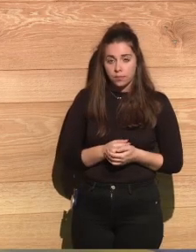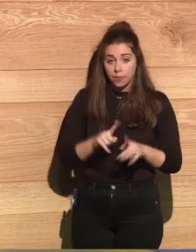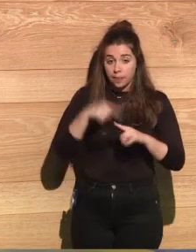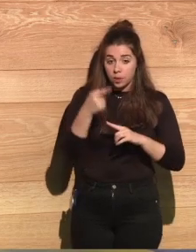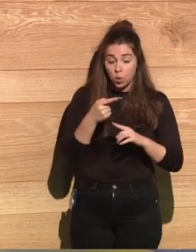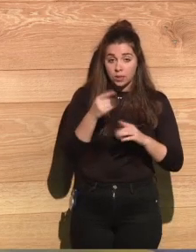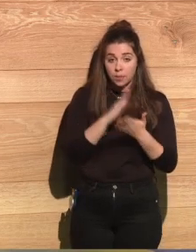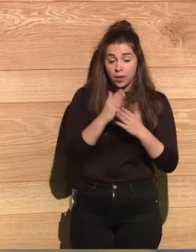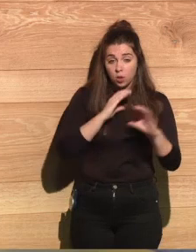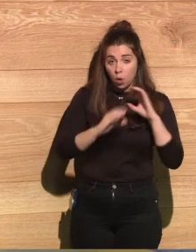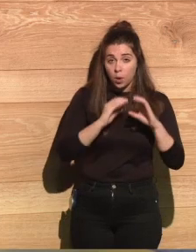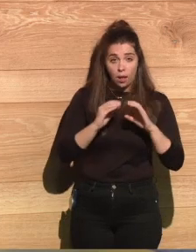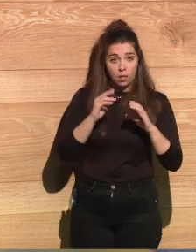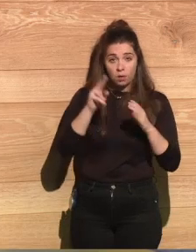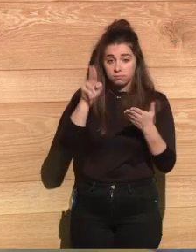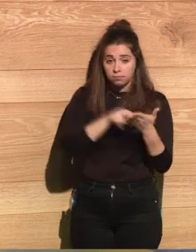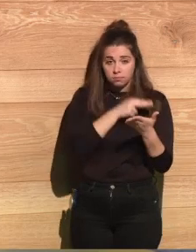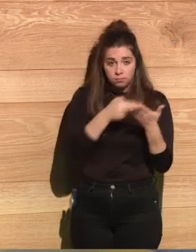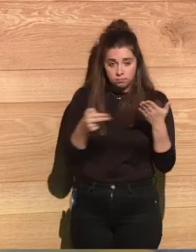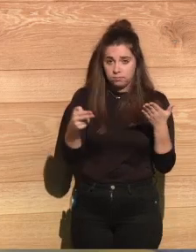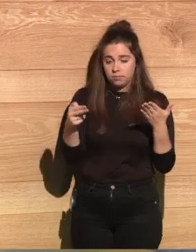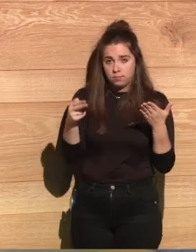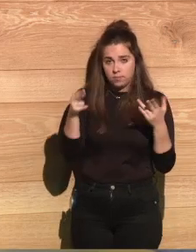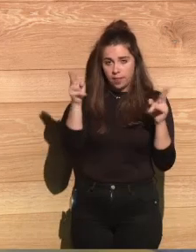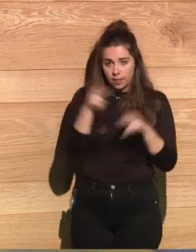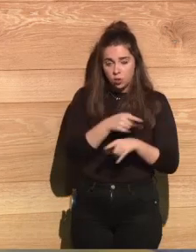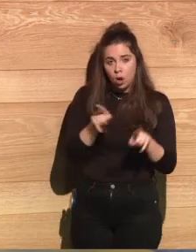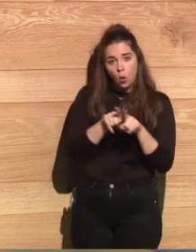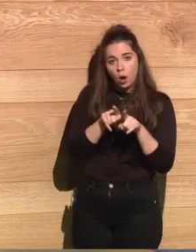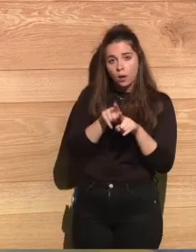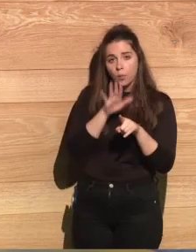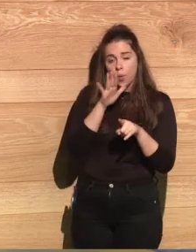the occupation forces headquarters.